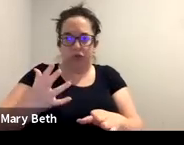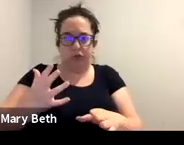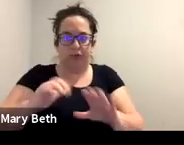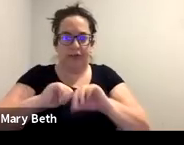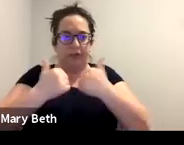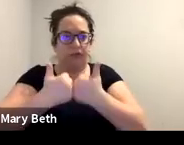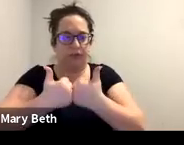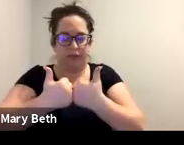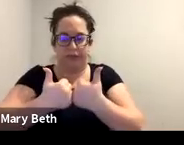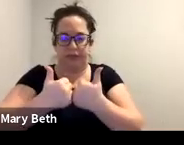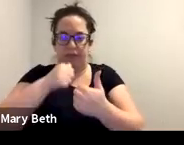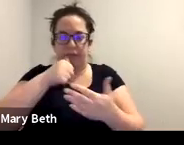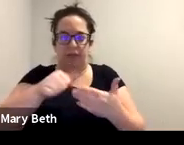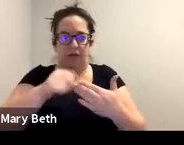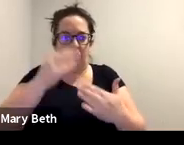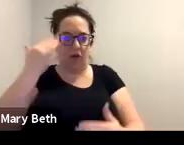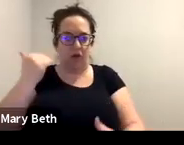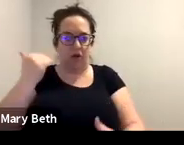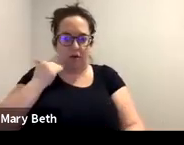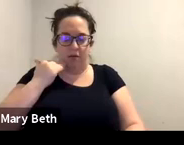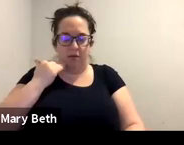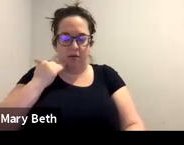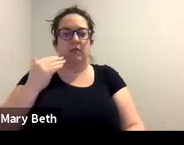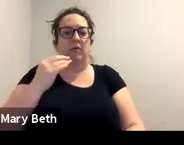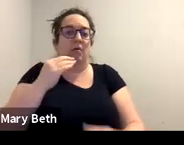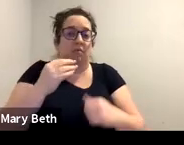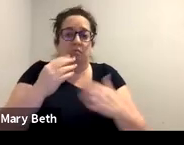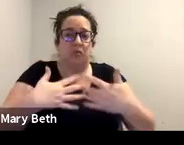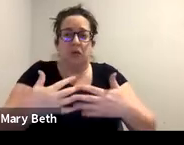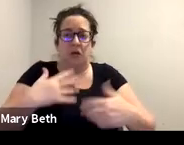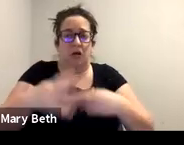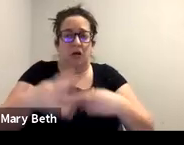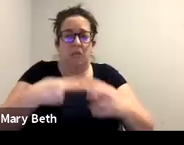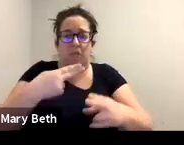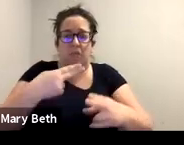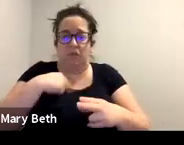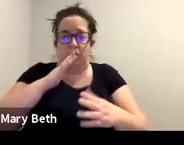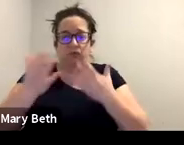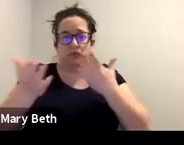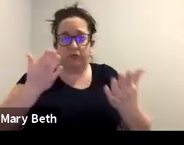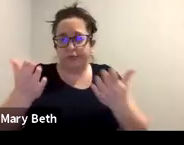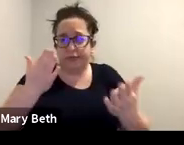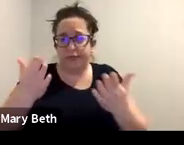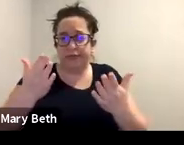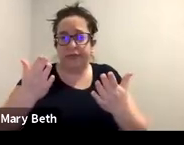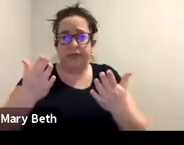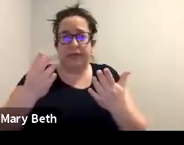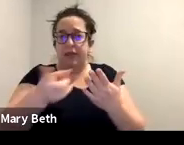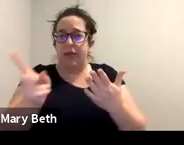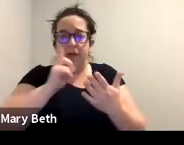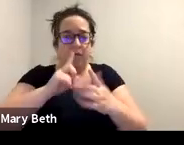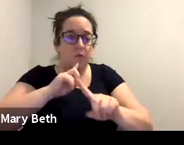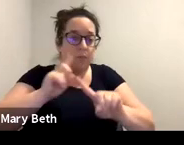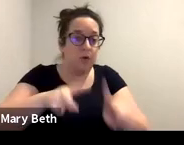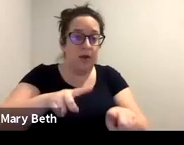couple sentences, um, about the services they received or that we acknowledge their, you know, that they've reported their abuse to us or something